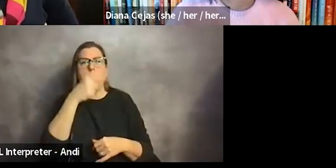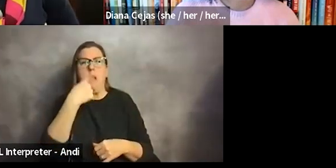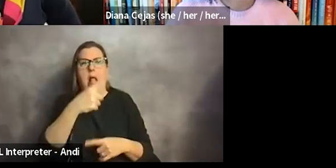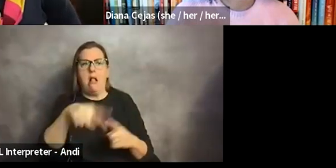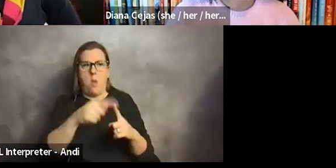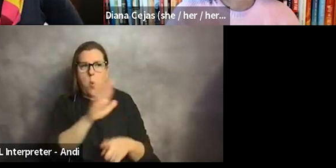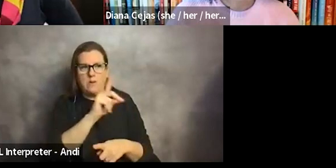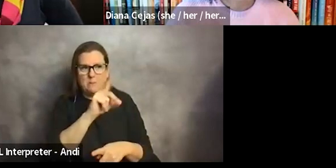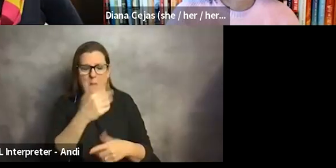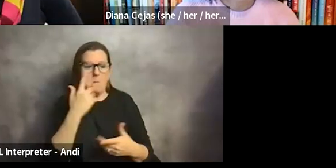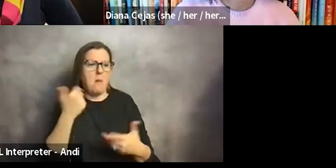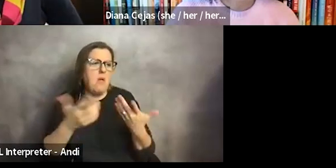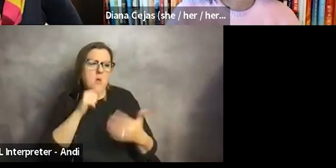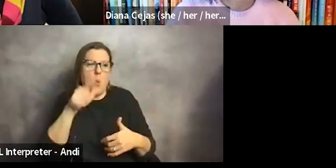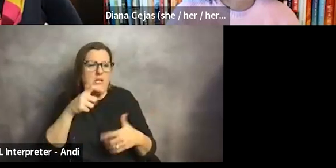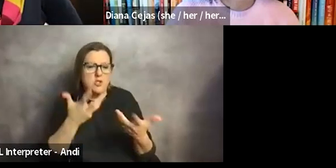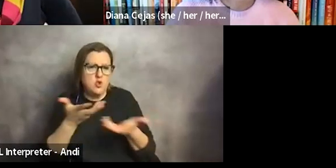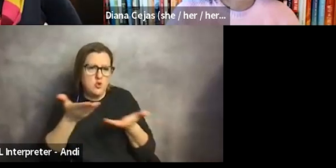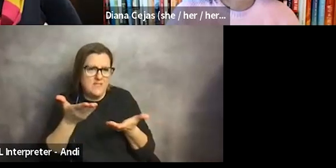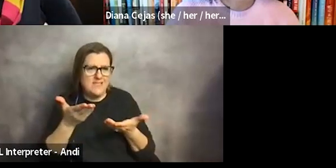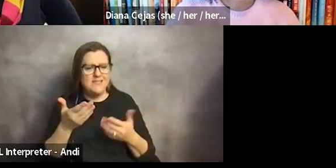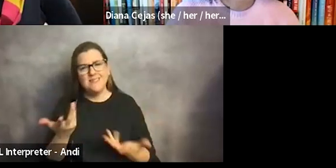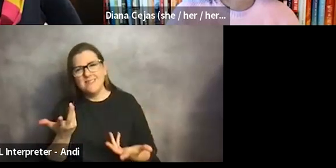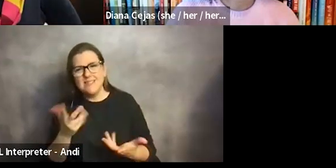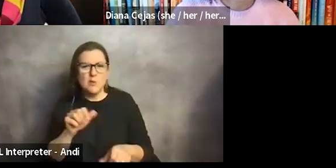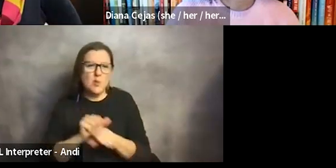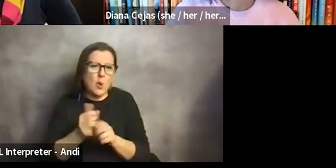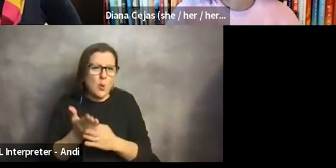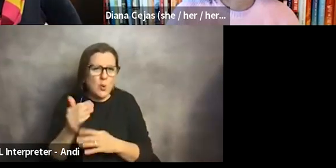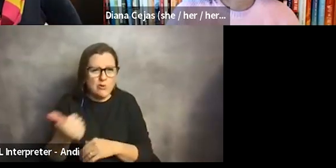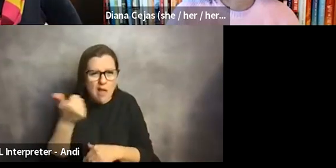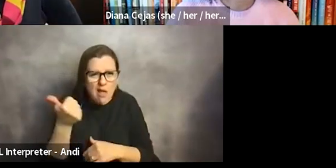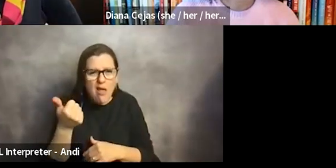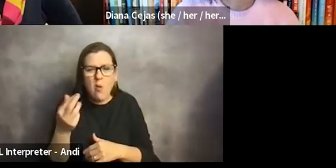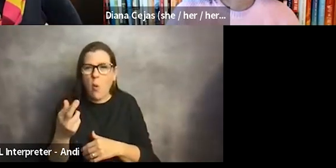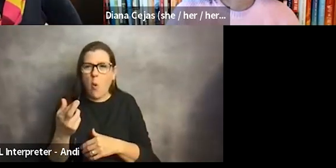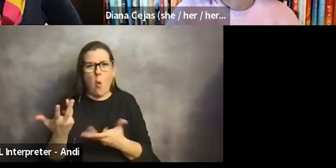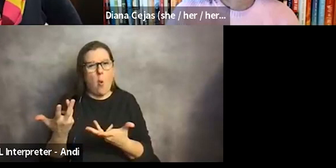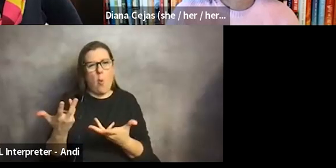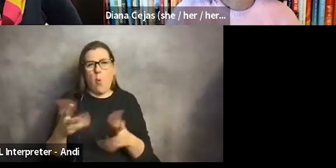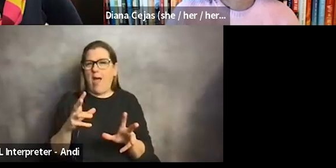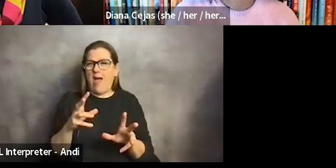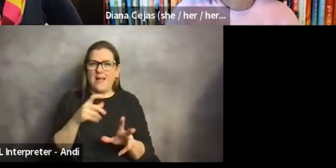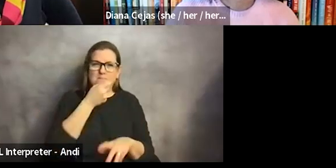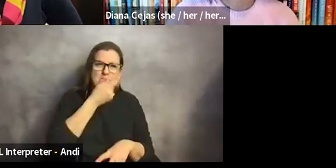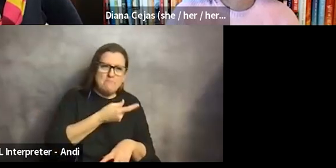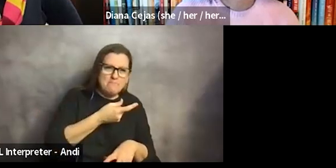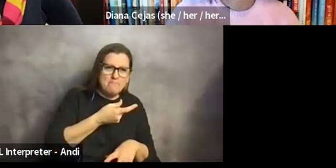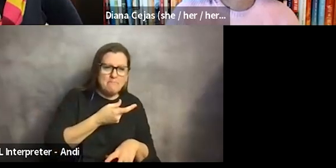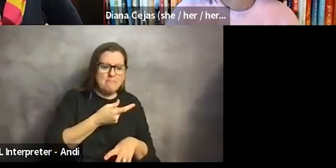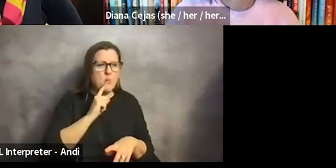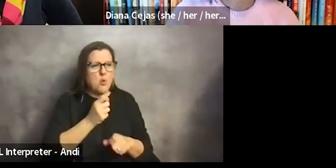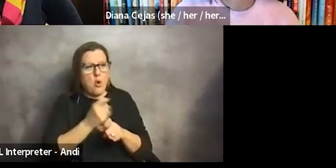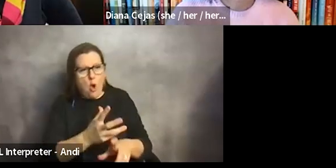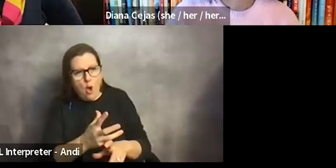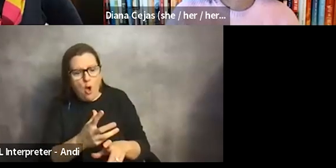thinking or others just say, you know, work through things or you don't want to do this. It's going to, you know, cause you